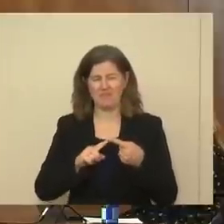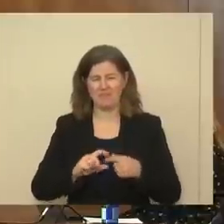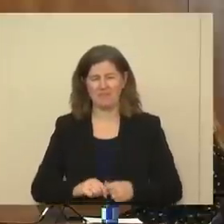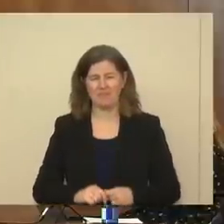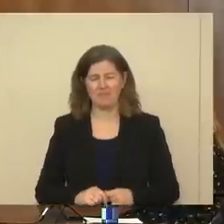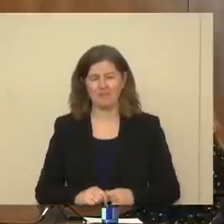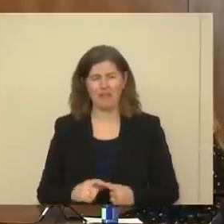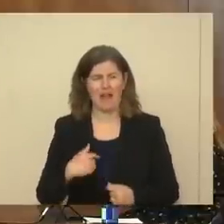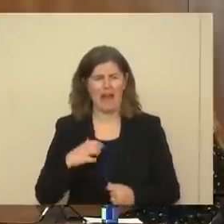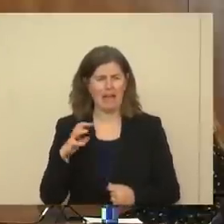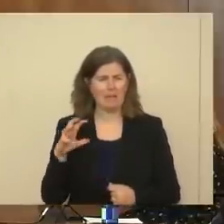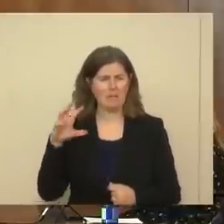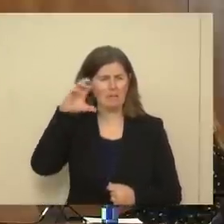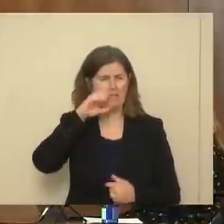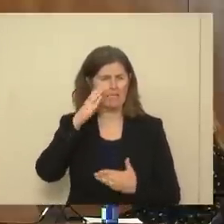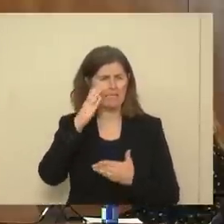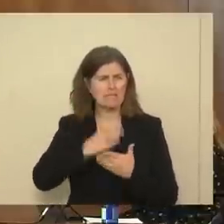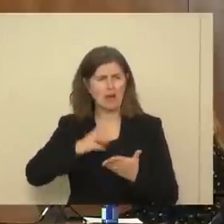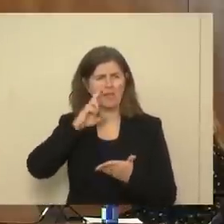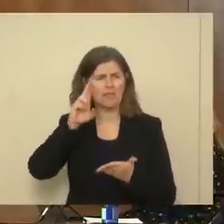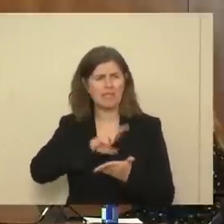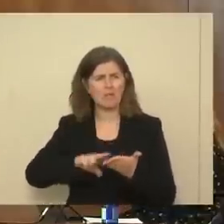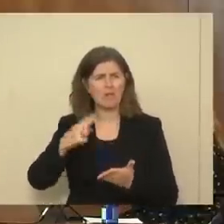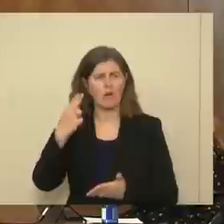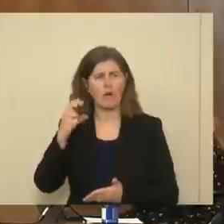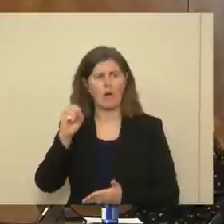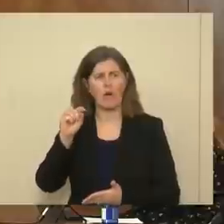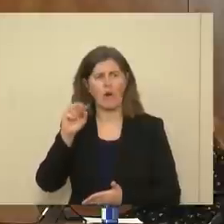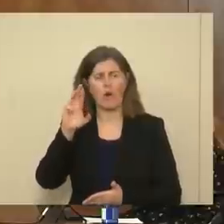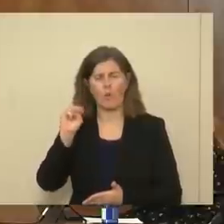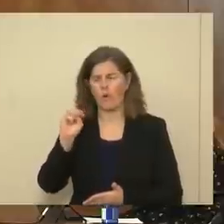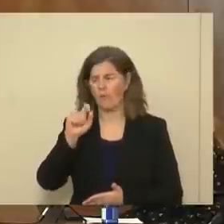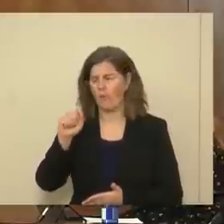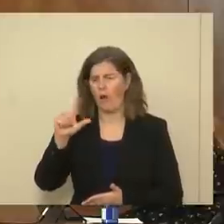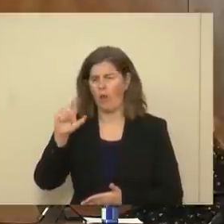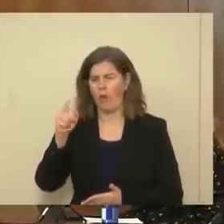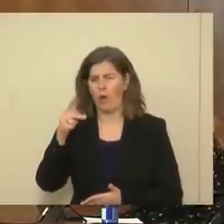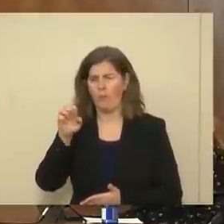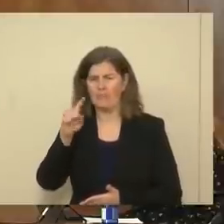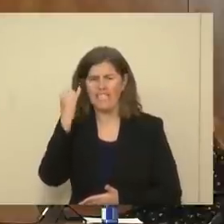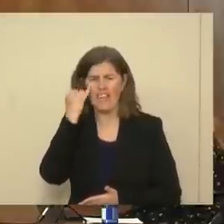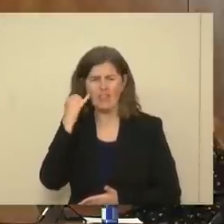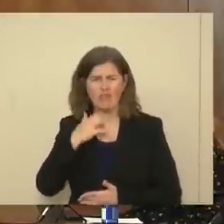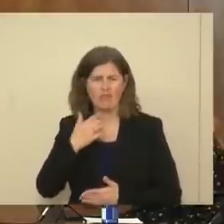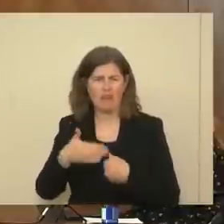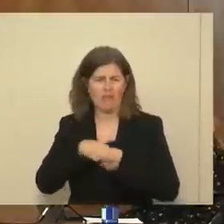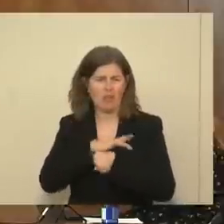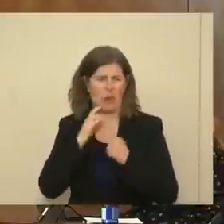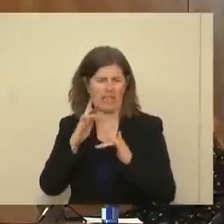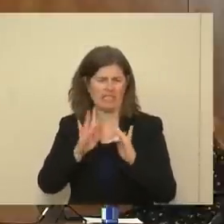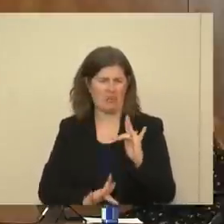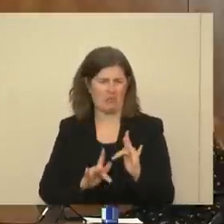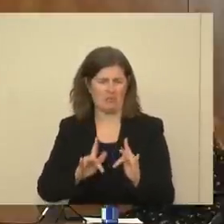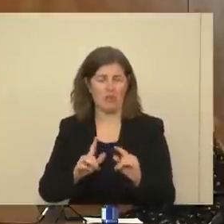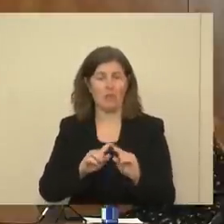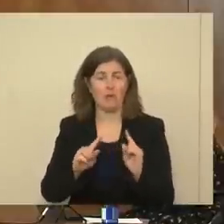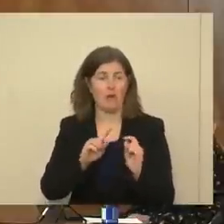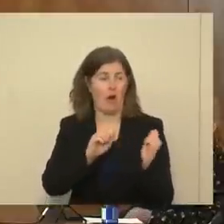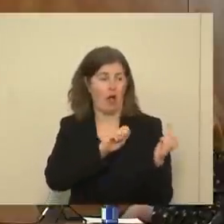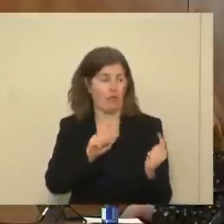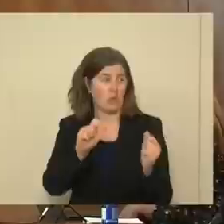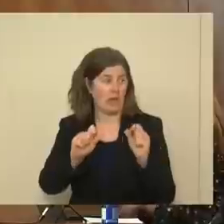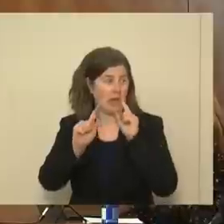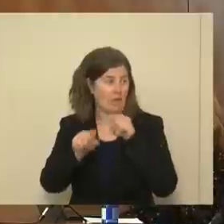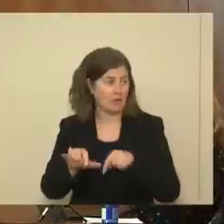I missed a little bit of Secretary Hotram Lopez, so I apologize if you've covered this, and if you have, just go ahead and skip it. But all of you can